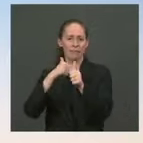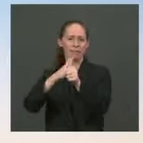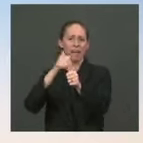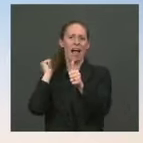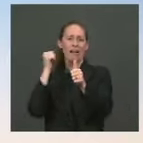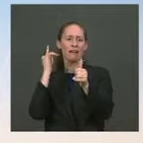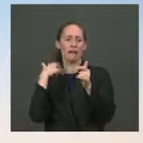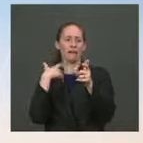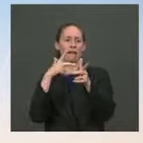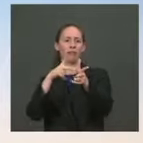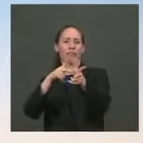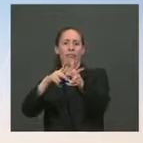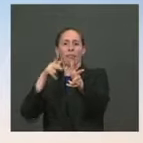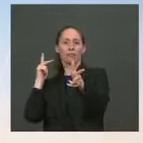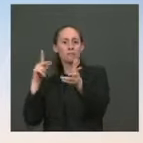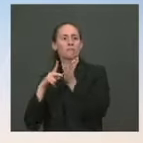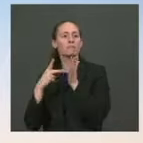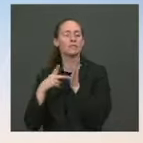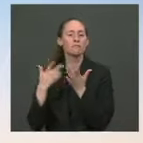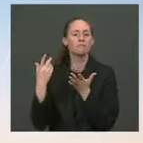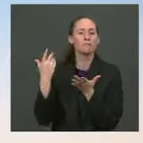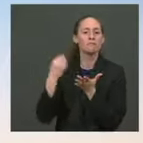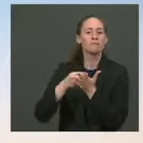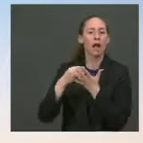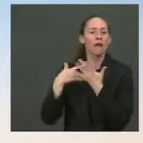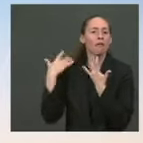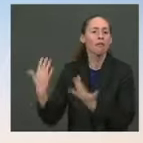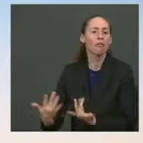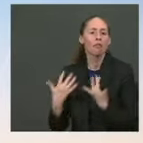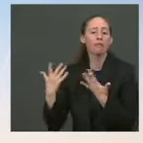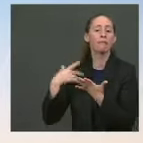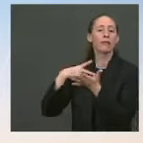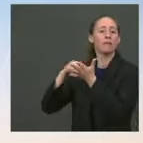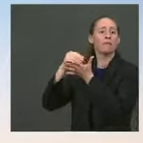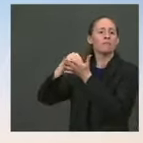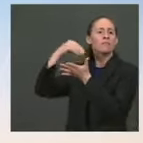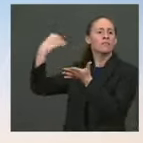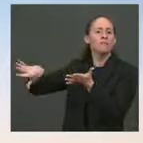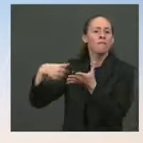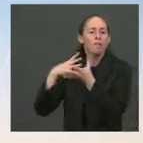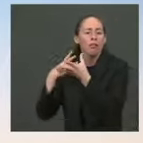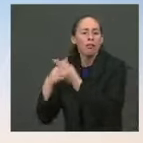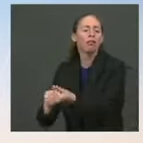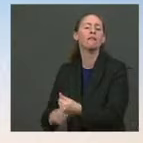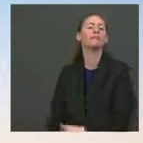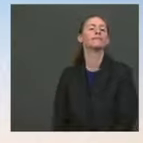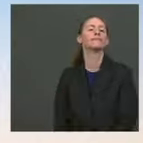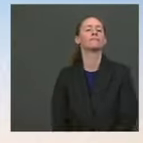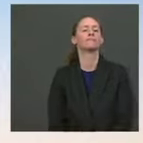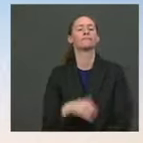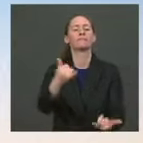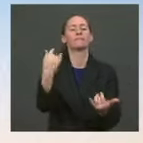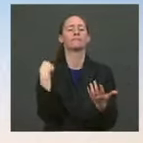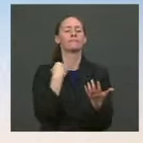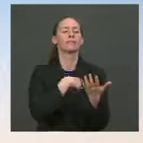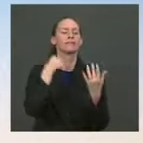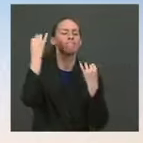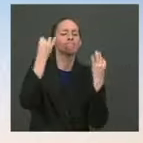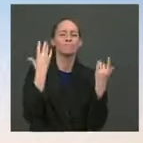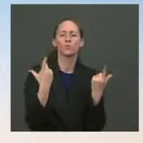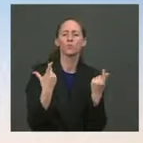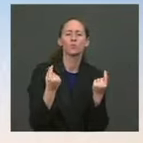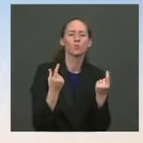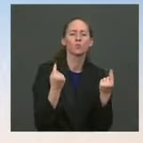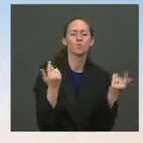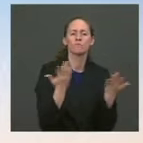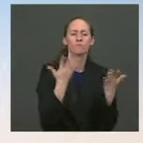American families. Even as we take immediate action, we have a chance to make lasting fixes through the bipartisan infrastructure